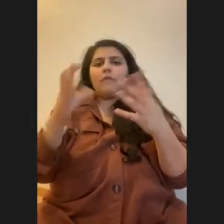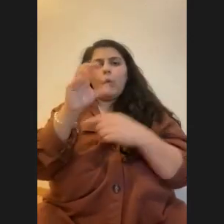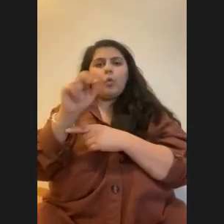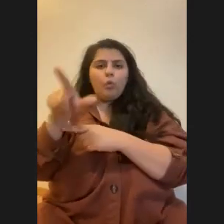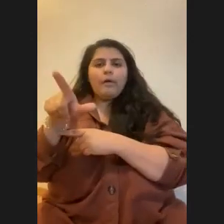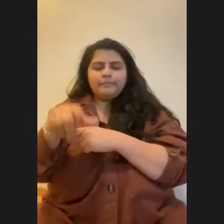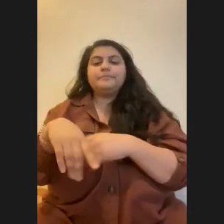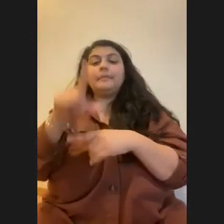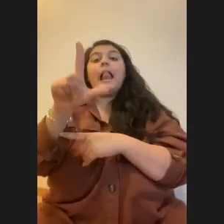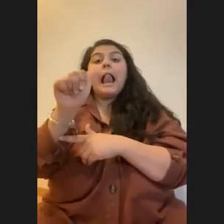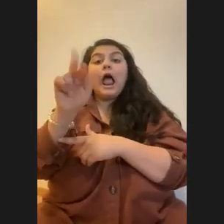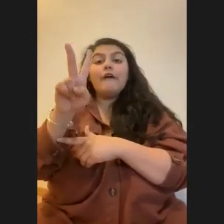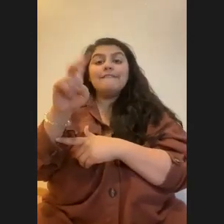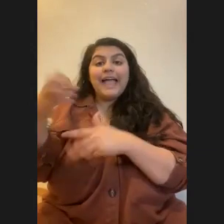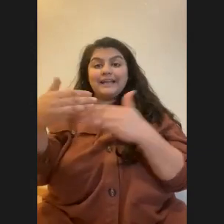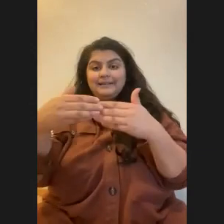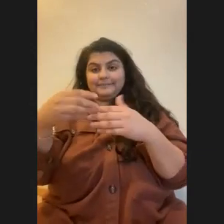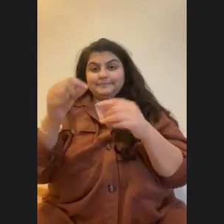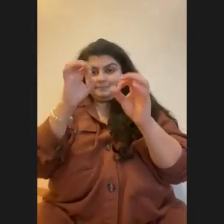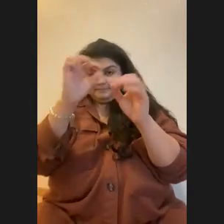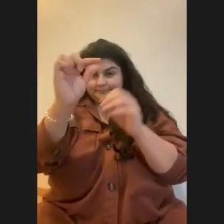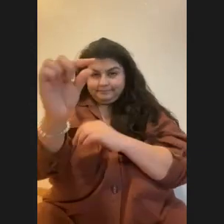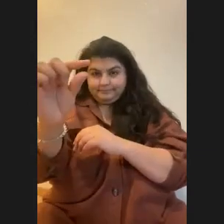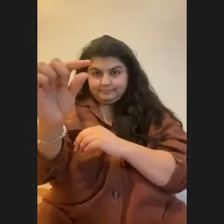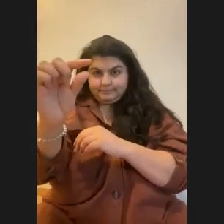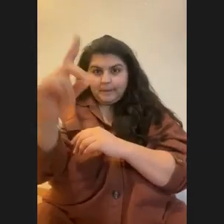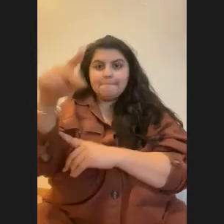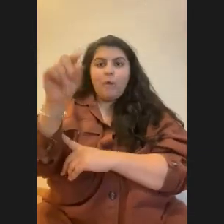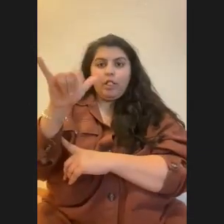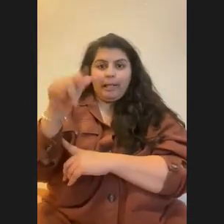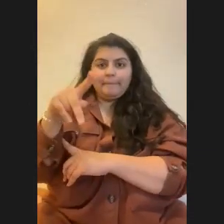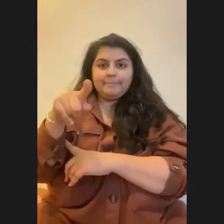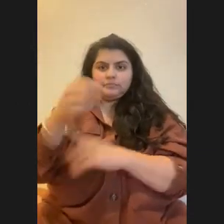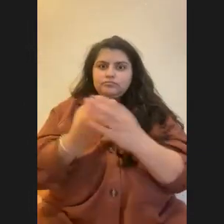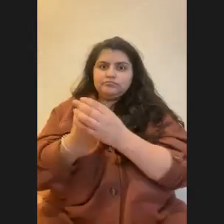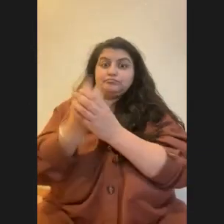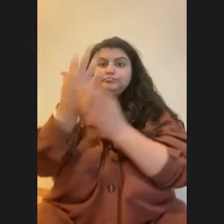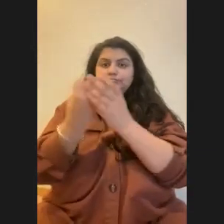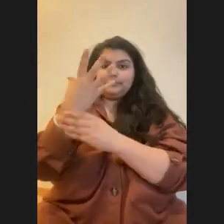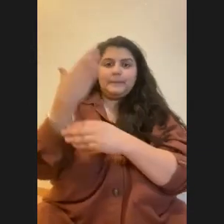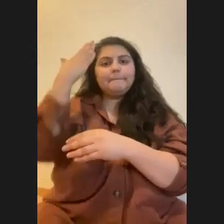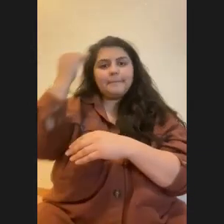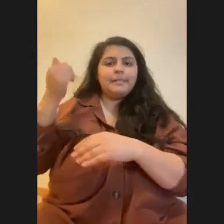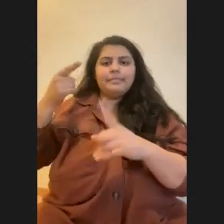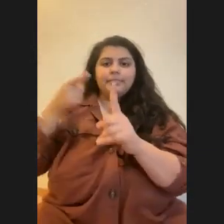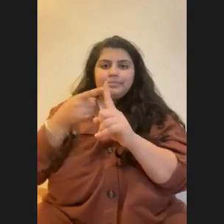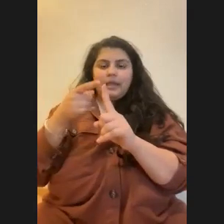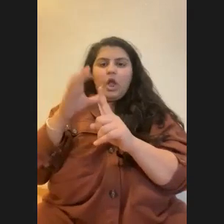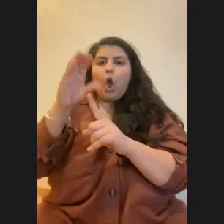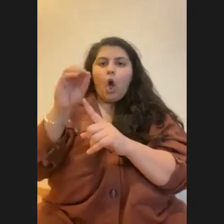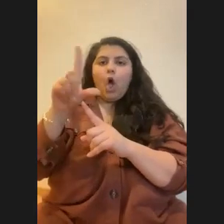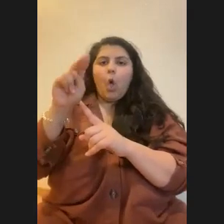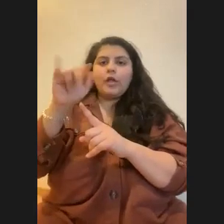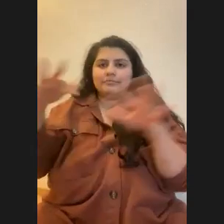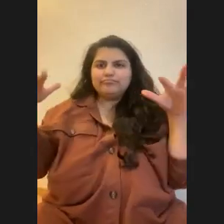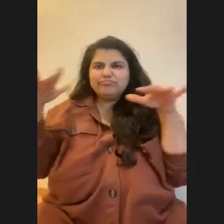little coral larvae and then they're just like a singular polyp and then they just grow, right? Cause they're, they're a colony. So they're all